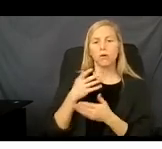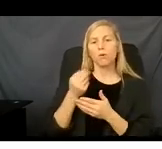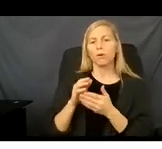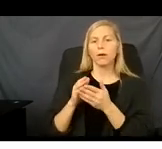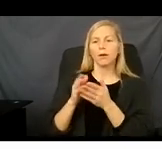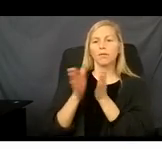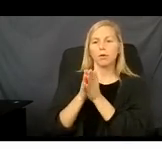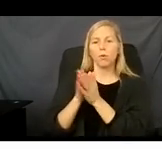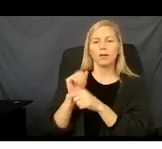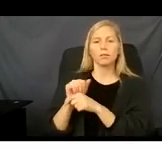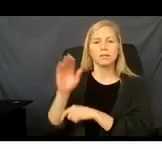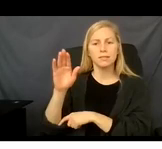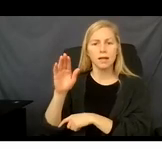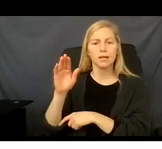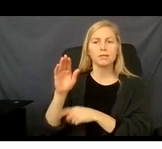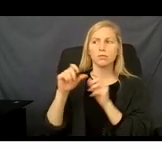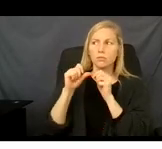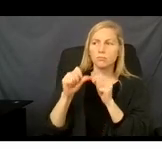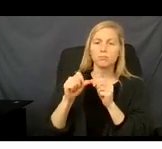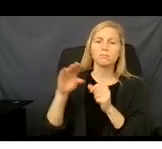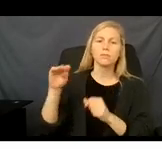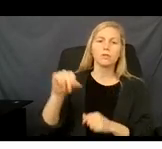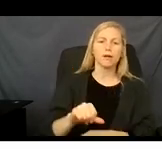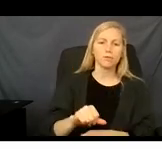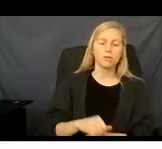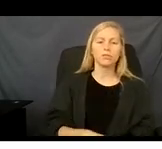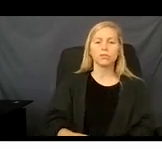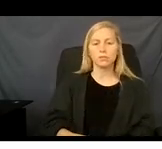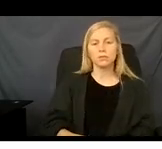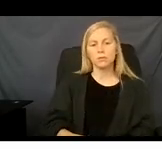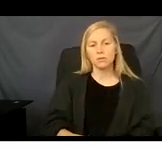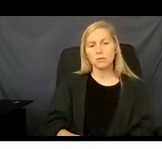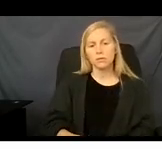coverage for the 12 calendar month from the first time you are determined eligible.